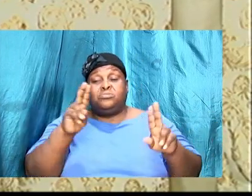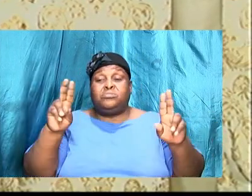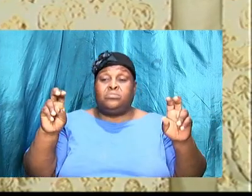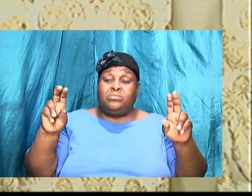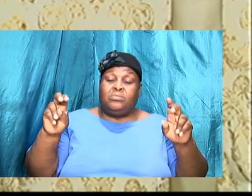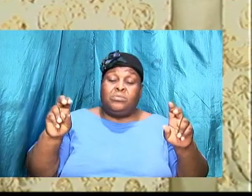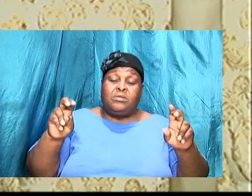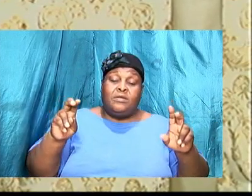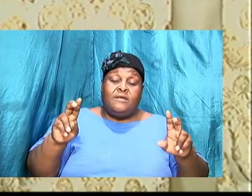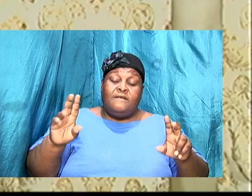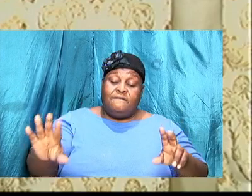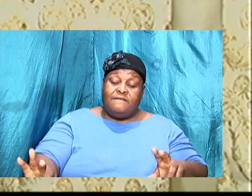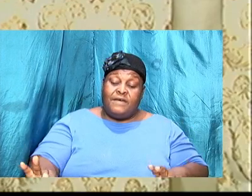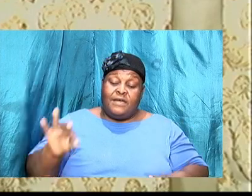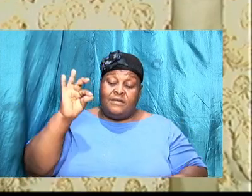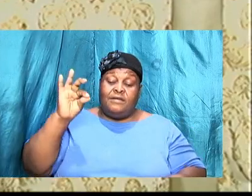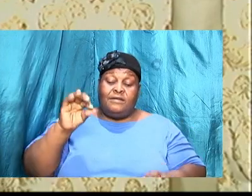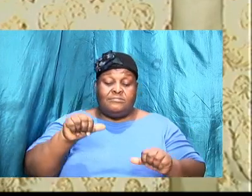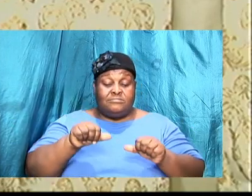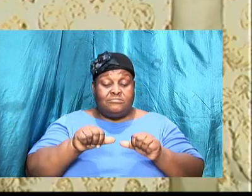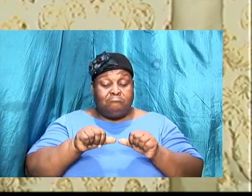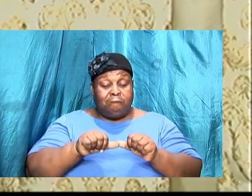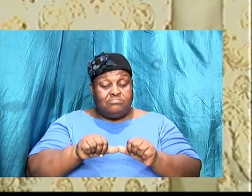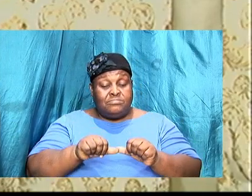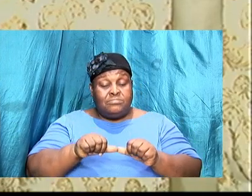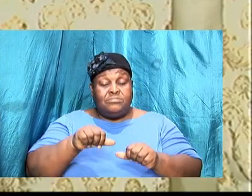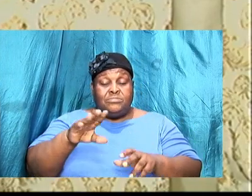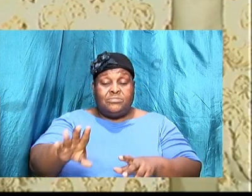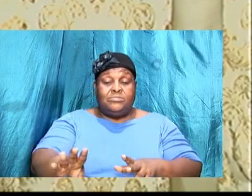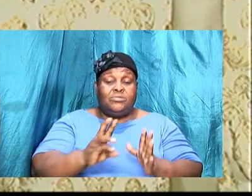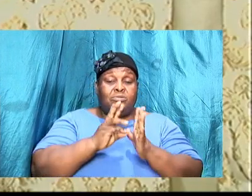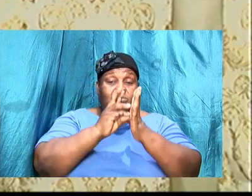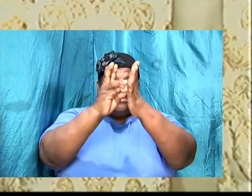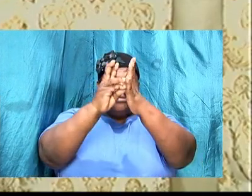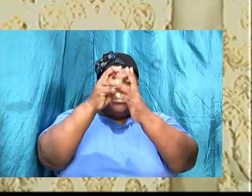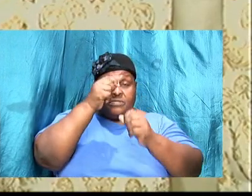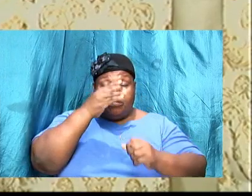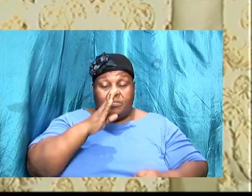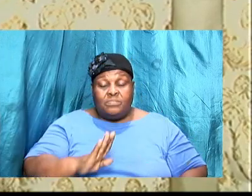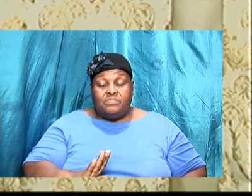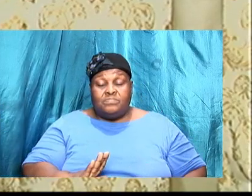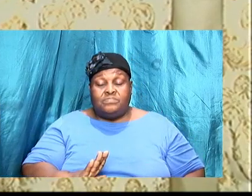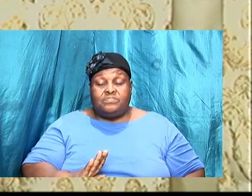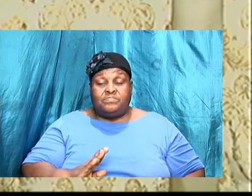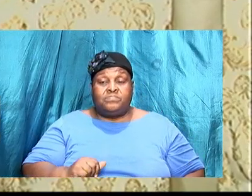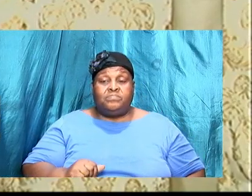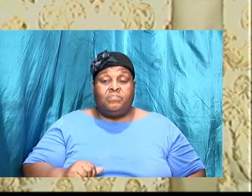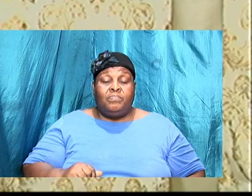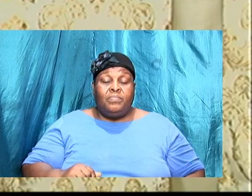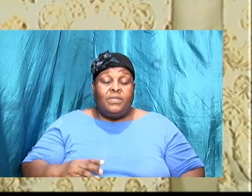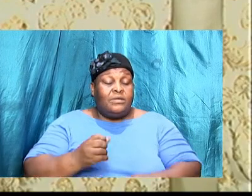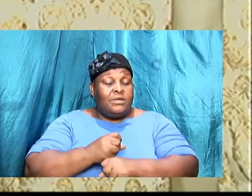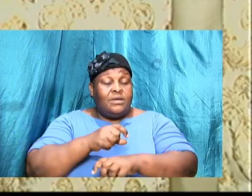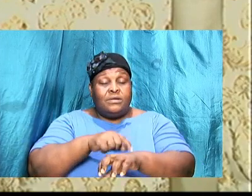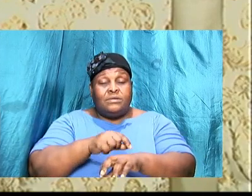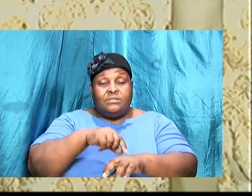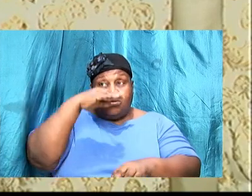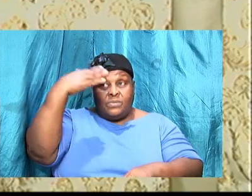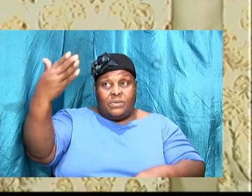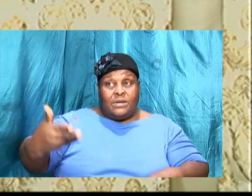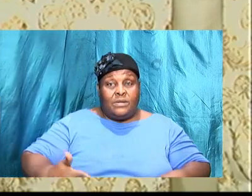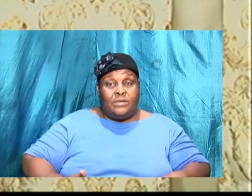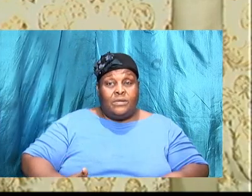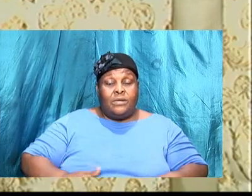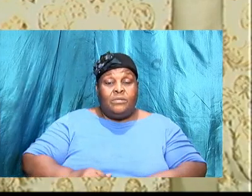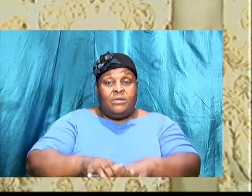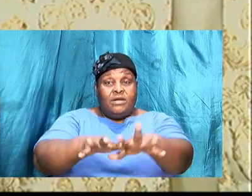Finding and Abiding in the Will of God. Let me just take the time out to welcome everyone